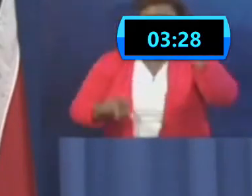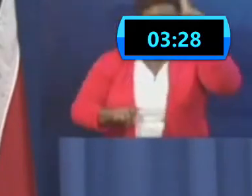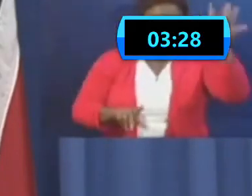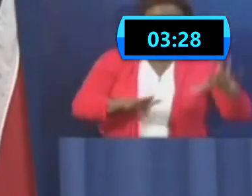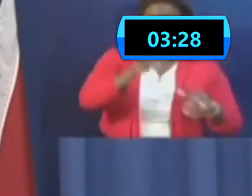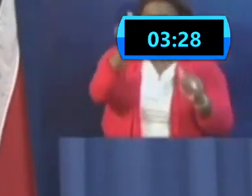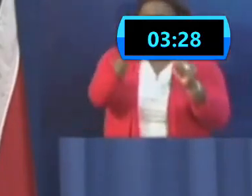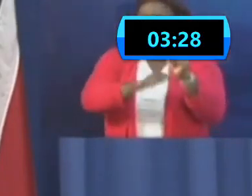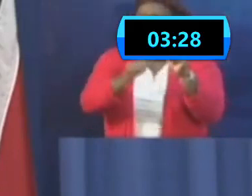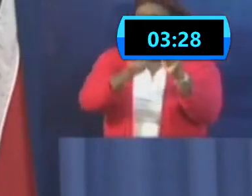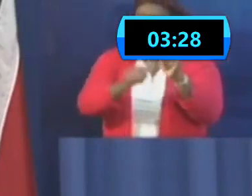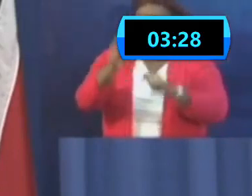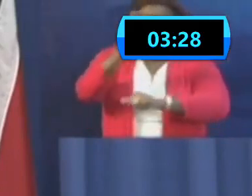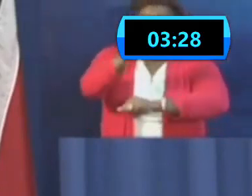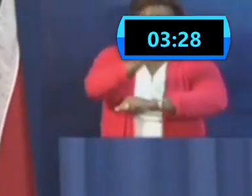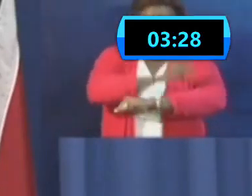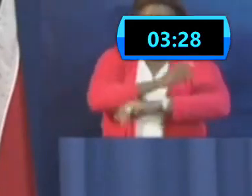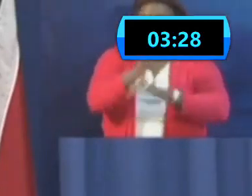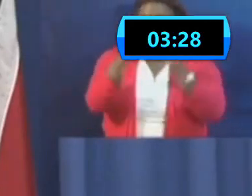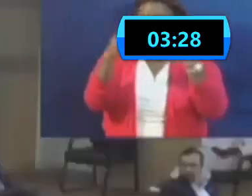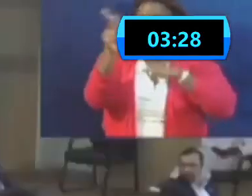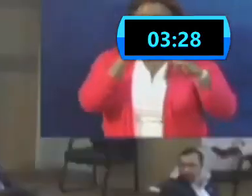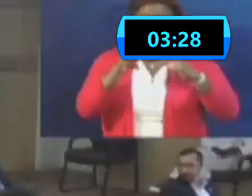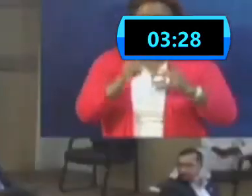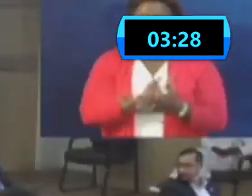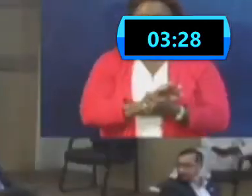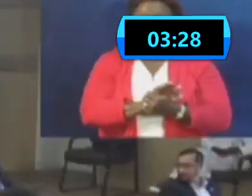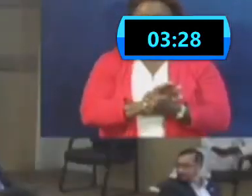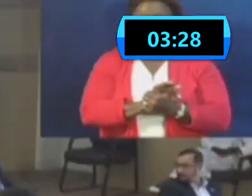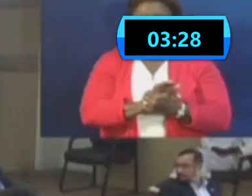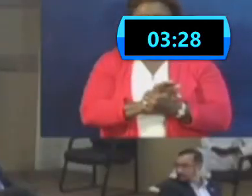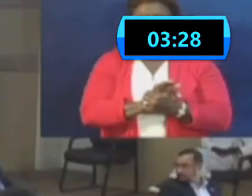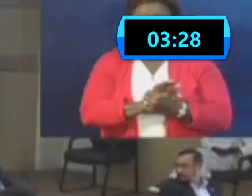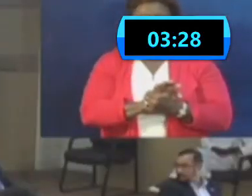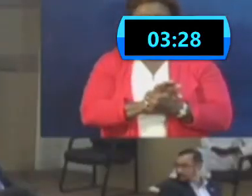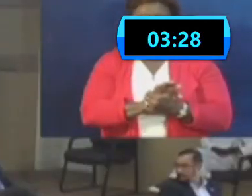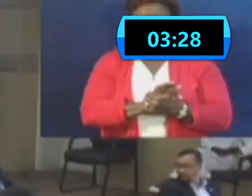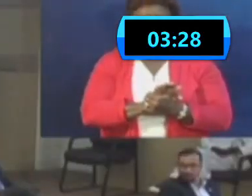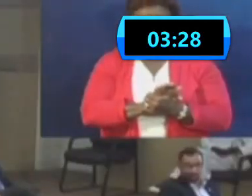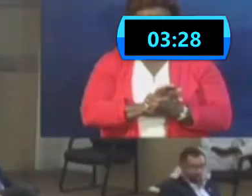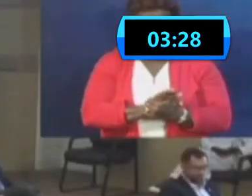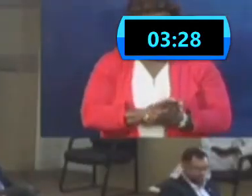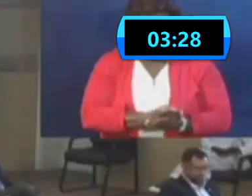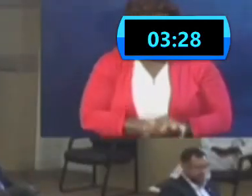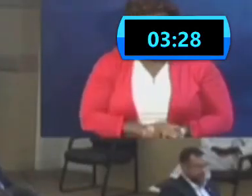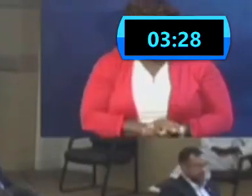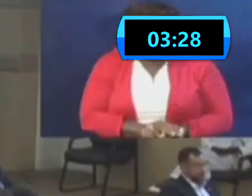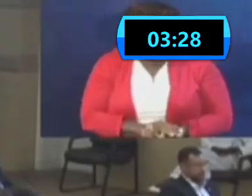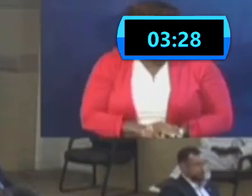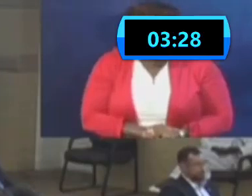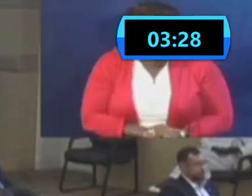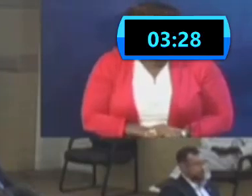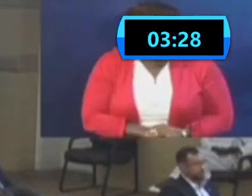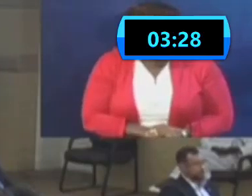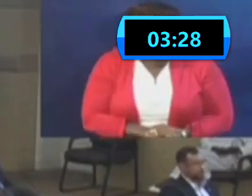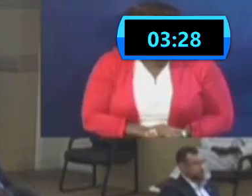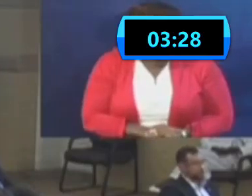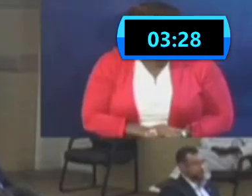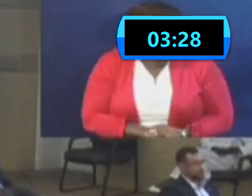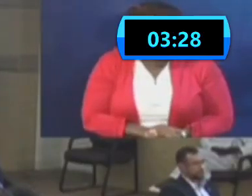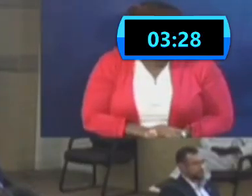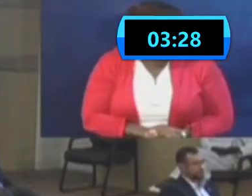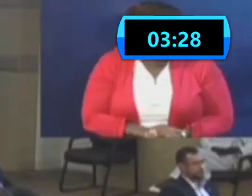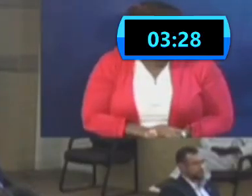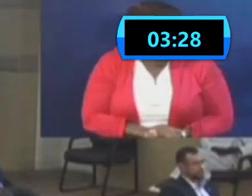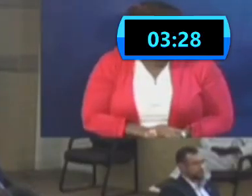out as quickly as we would like. Another question. Go ahead, sir. Hi, today, Shalini Hamasad, Guardian Media. Has the average age of